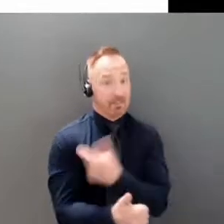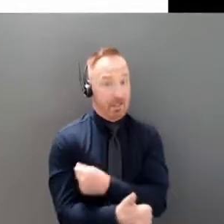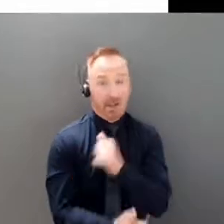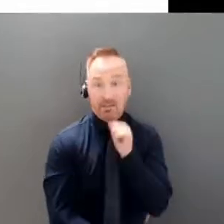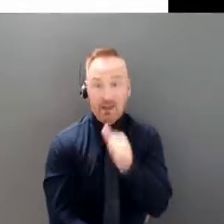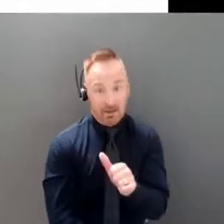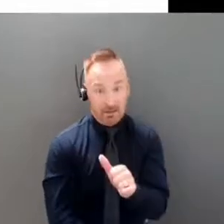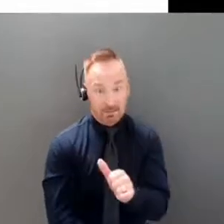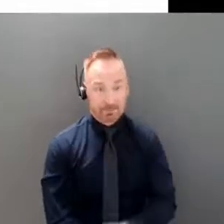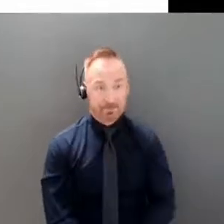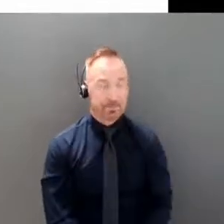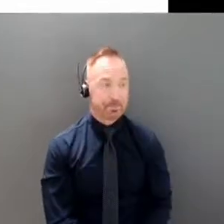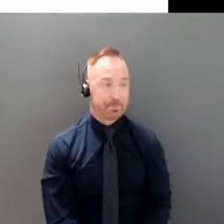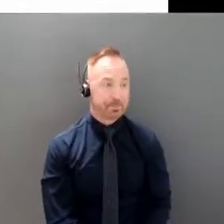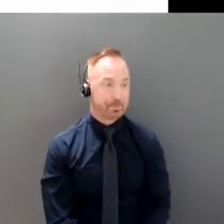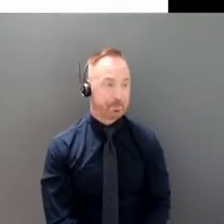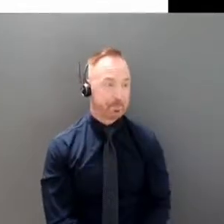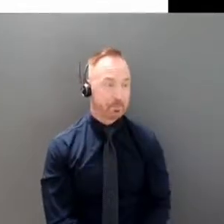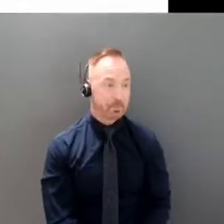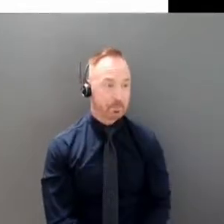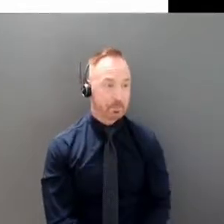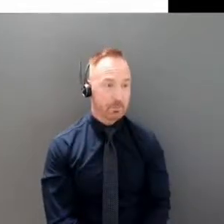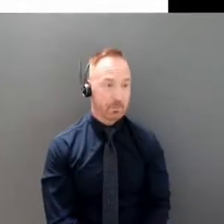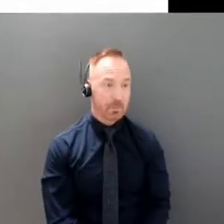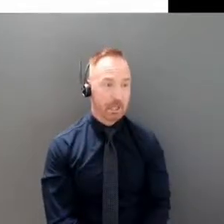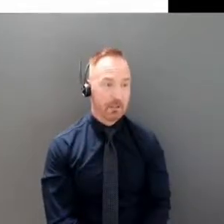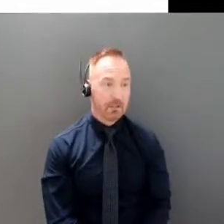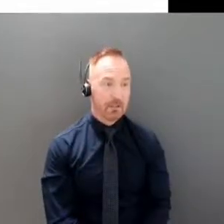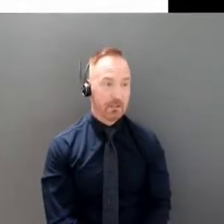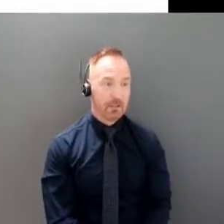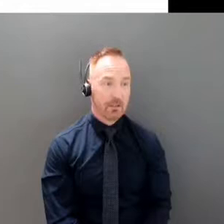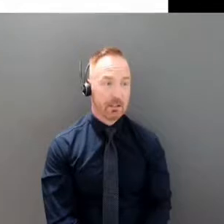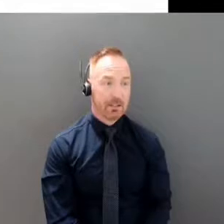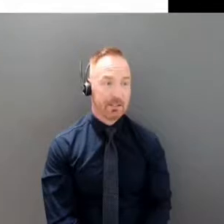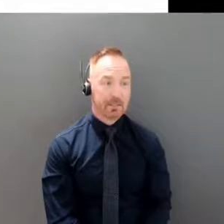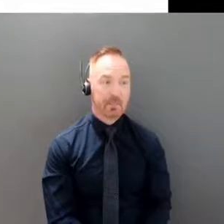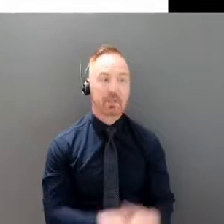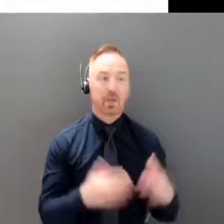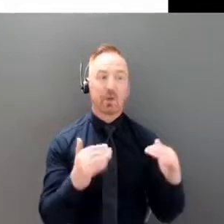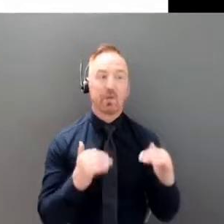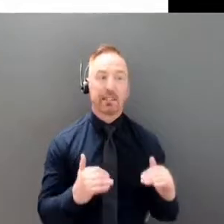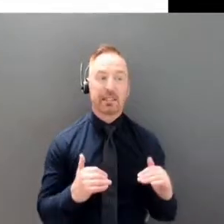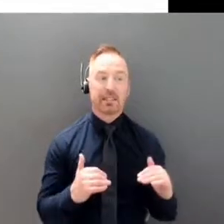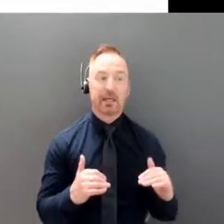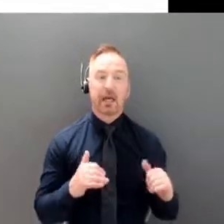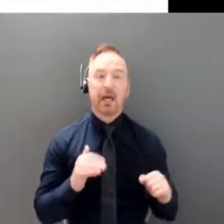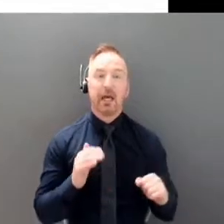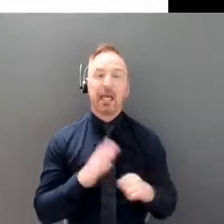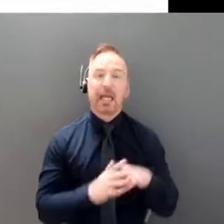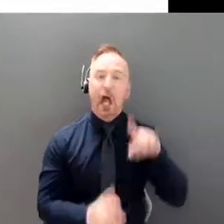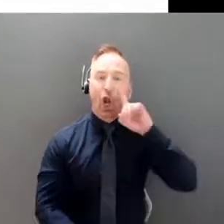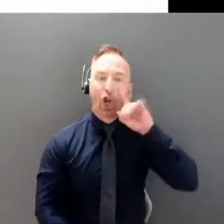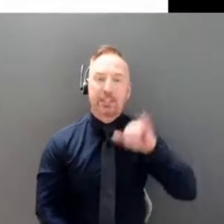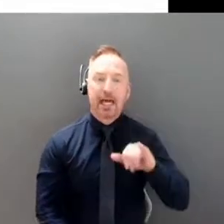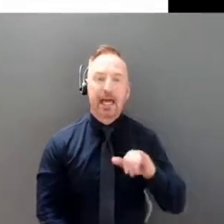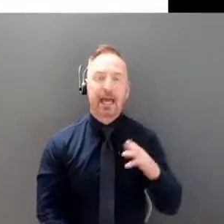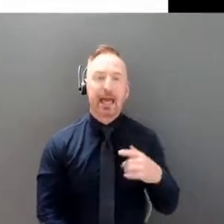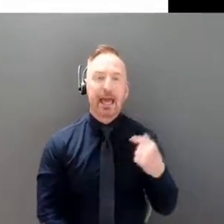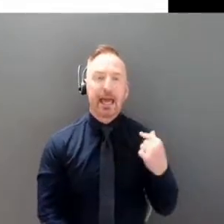Now this gray looking rock like structure I'm going to just walk us through.